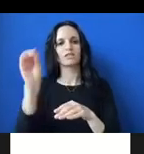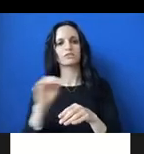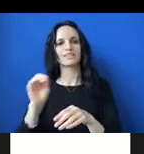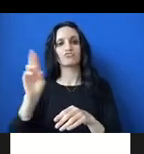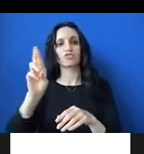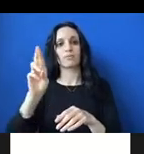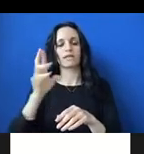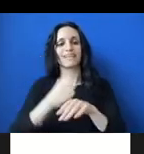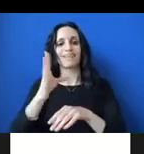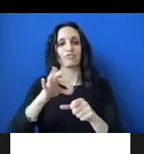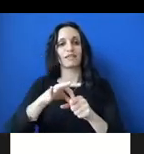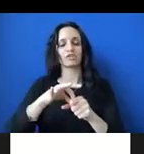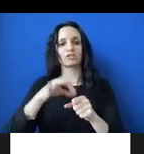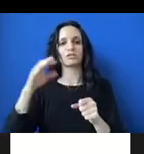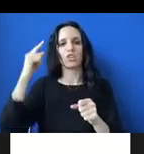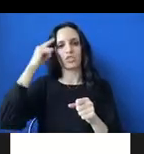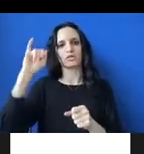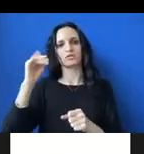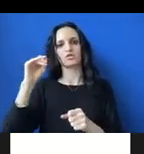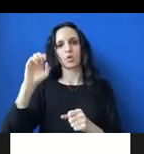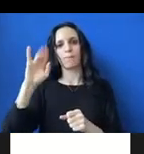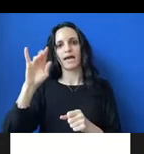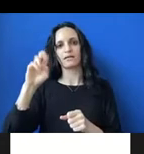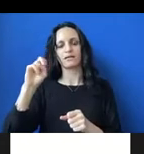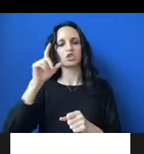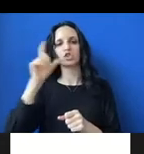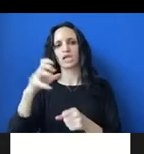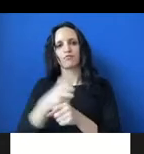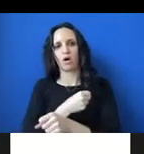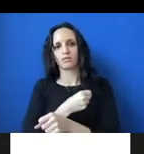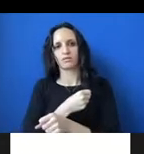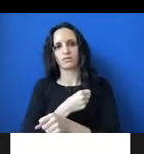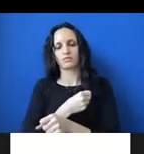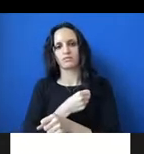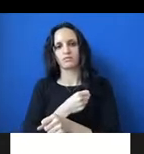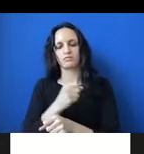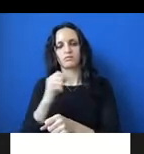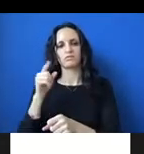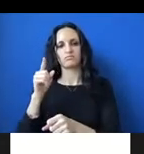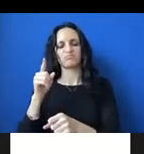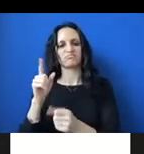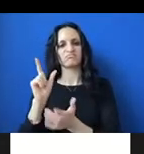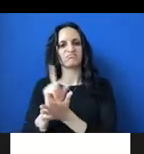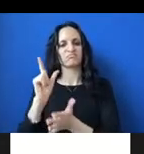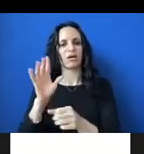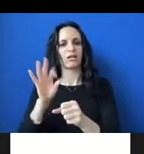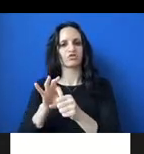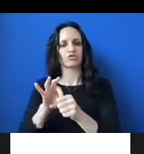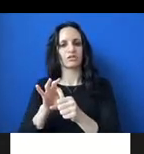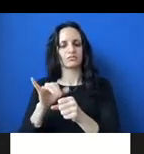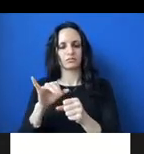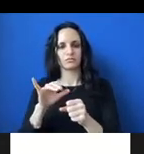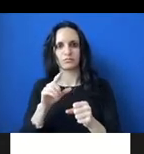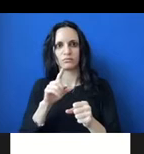election thought that Joe Biden should not have won, that it was an illegitimate election, which is really, really alarming.